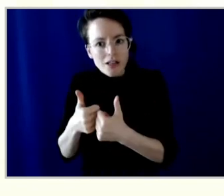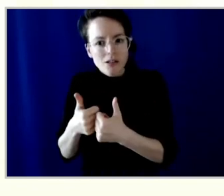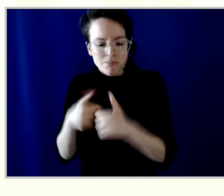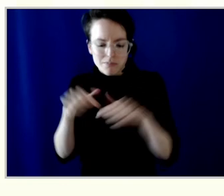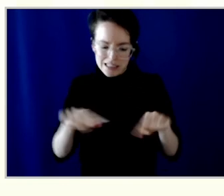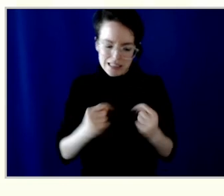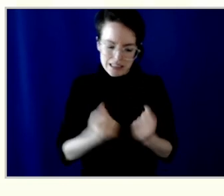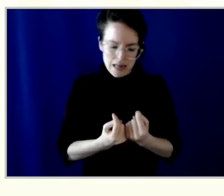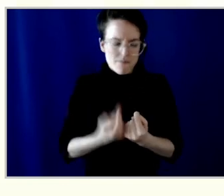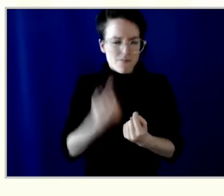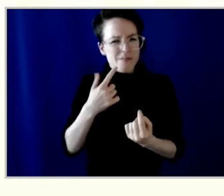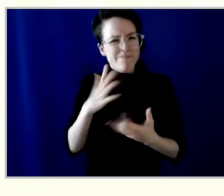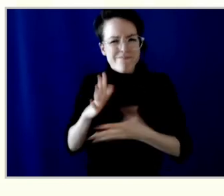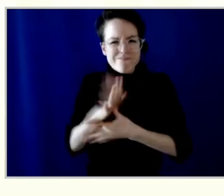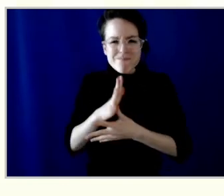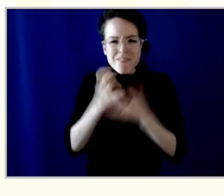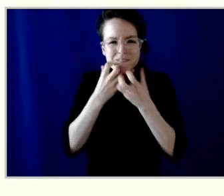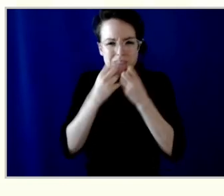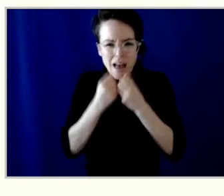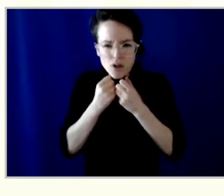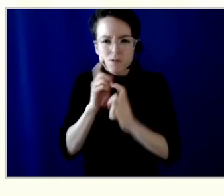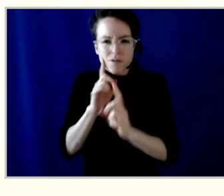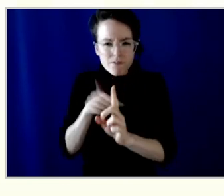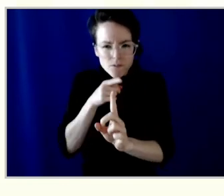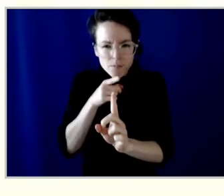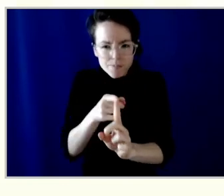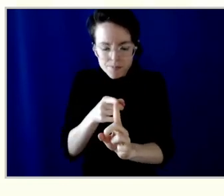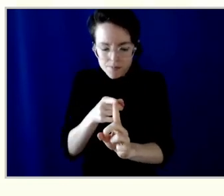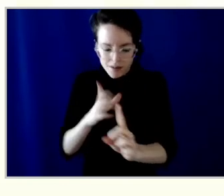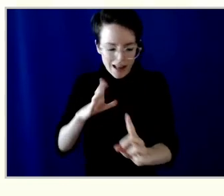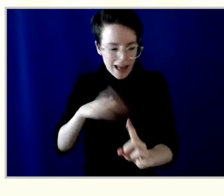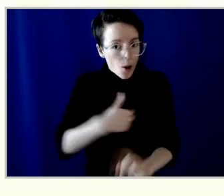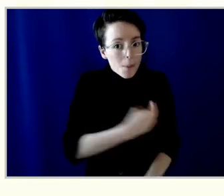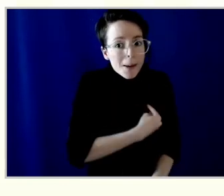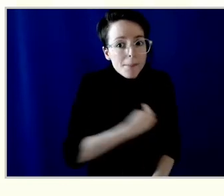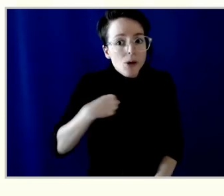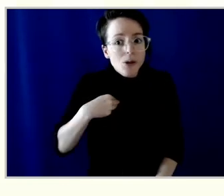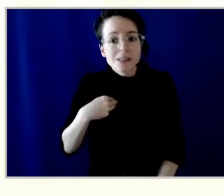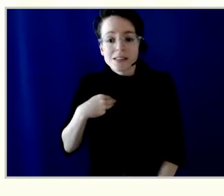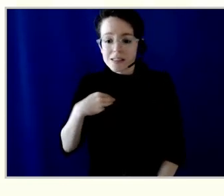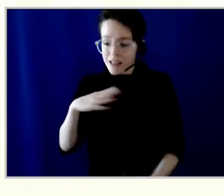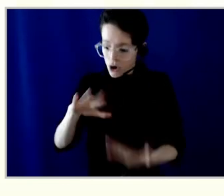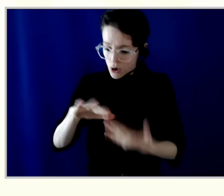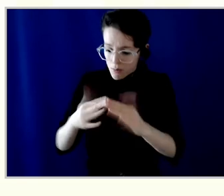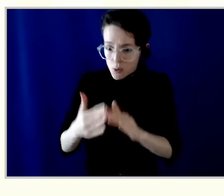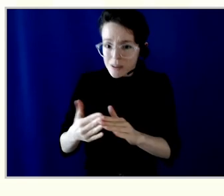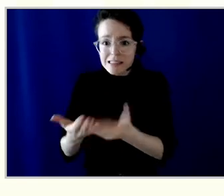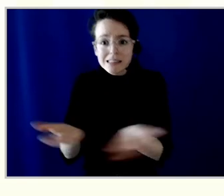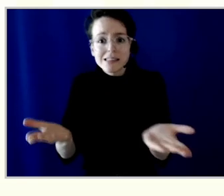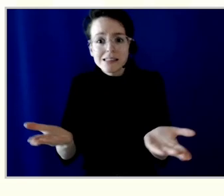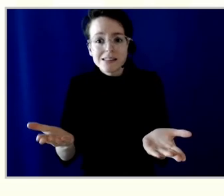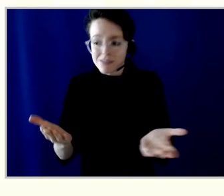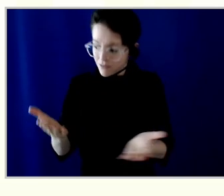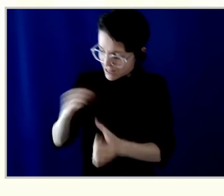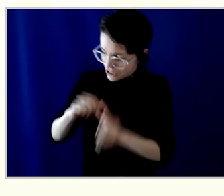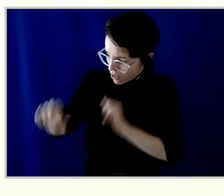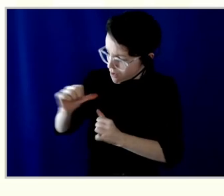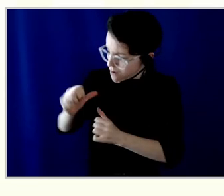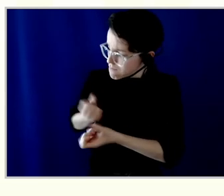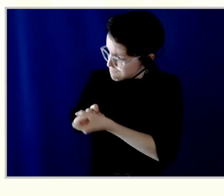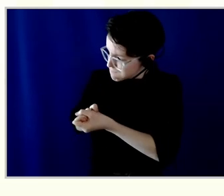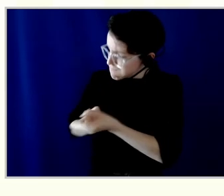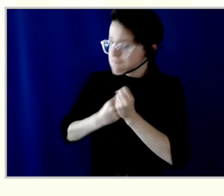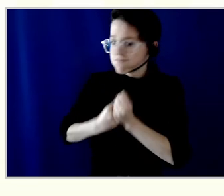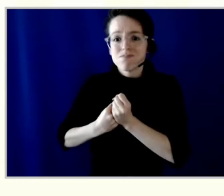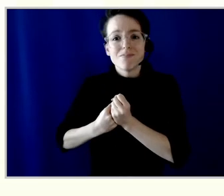Our members, the communities we serve, each other, and the planet that nurtures us all. Most important was